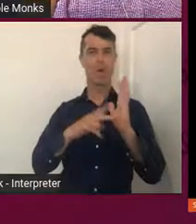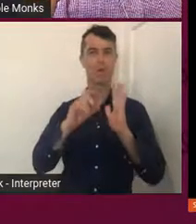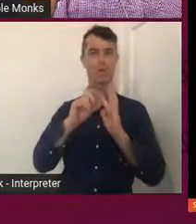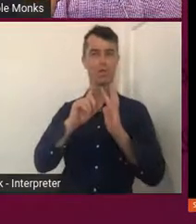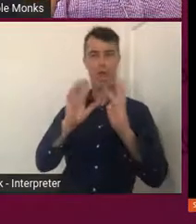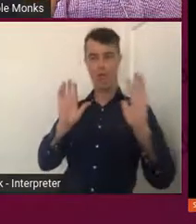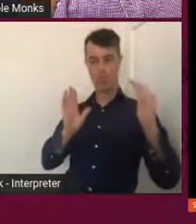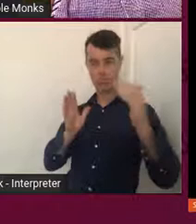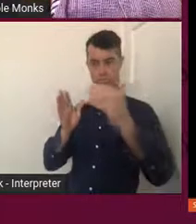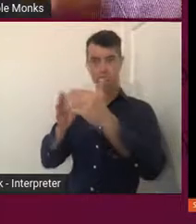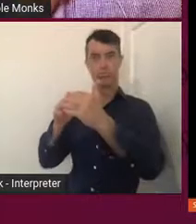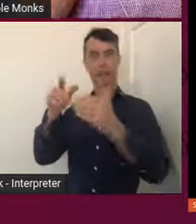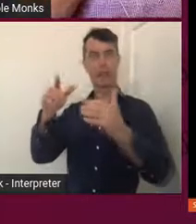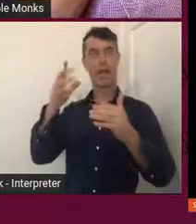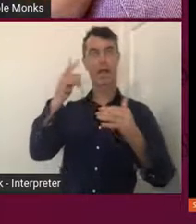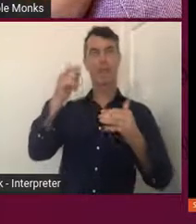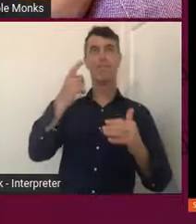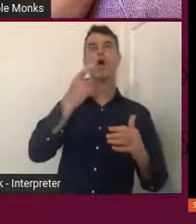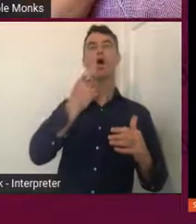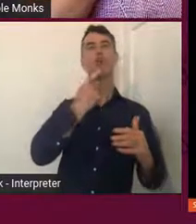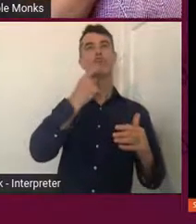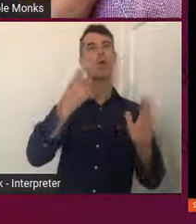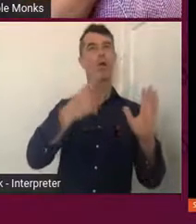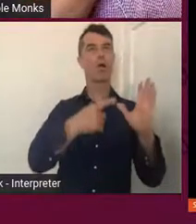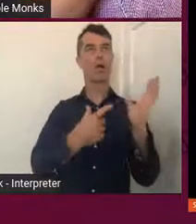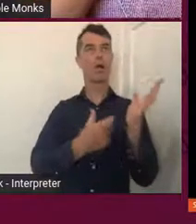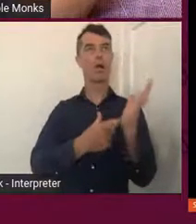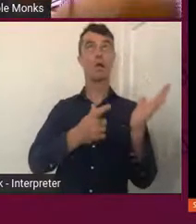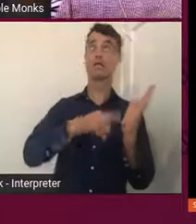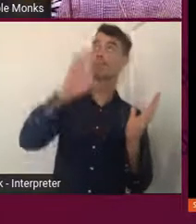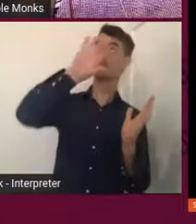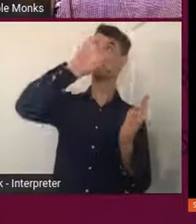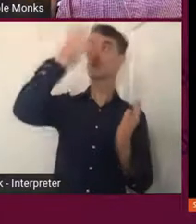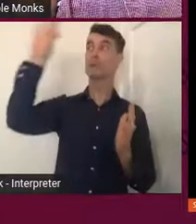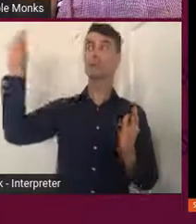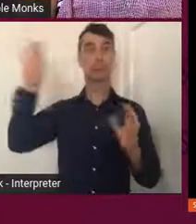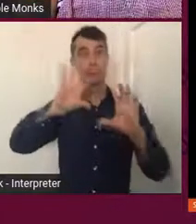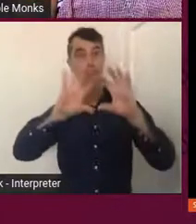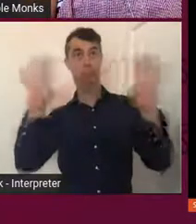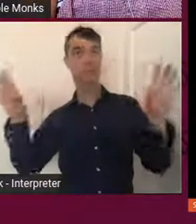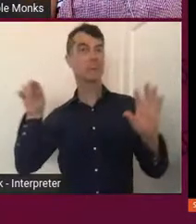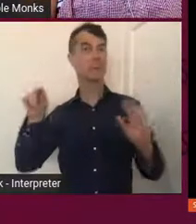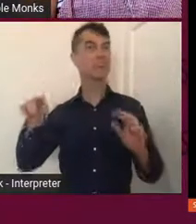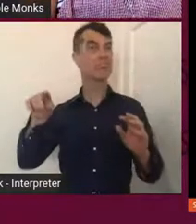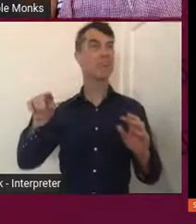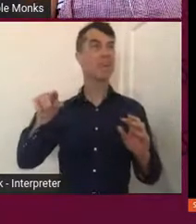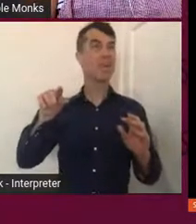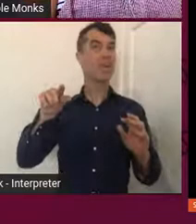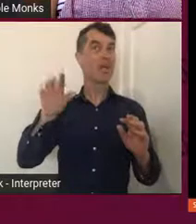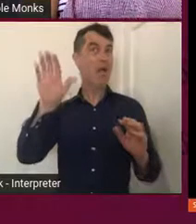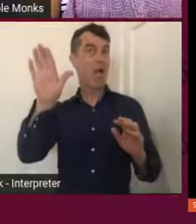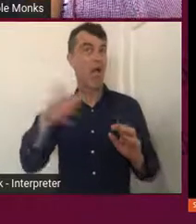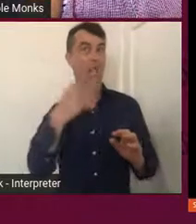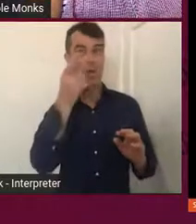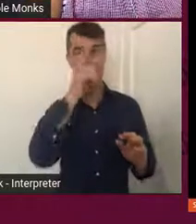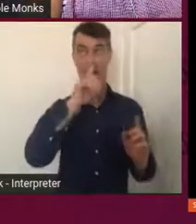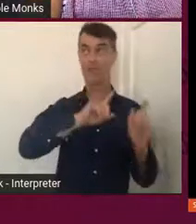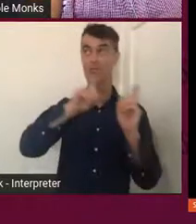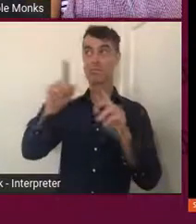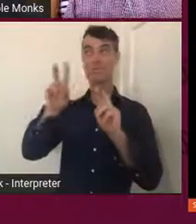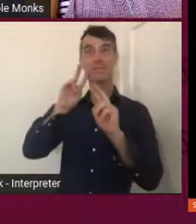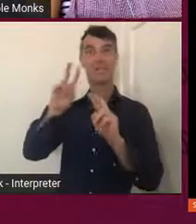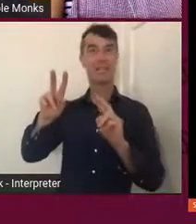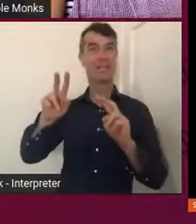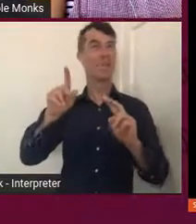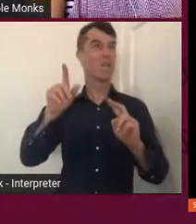everybody to see. And it's quite, in some ways, it's great that some people don't really know it's